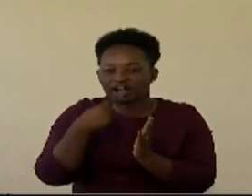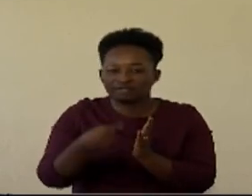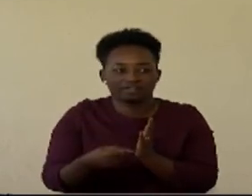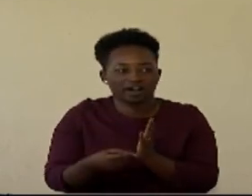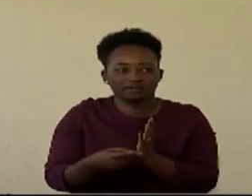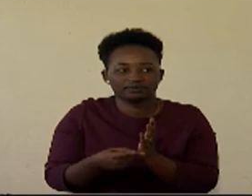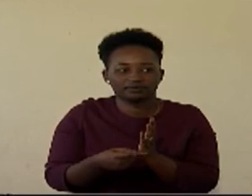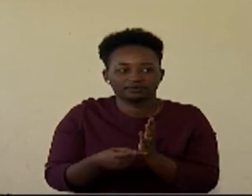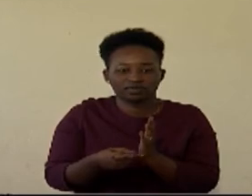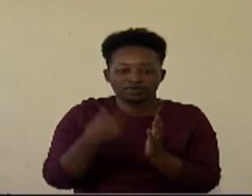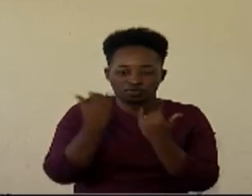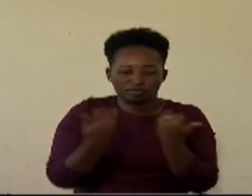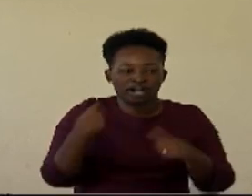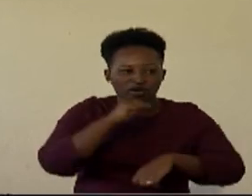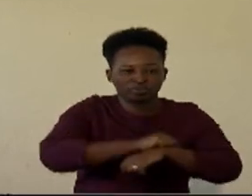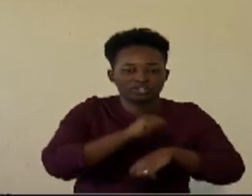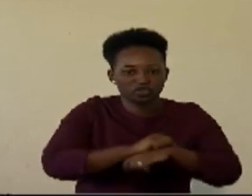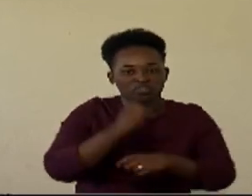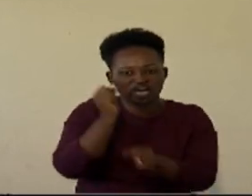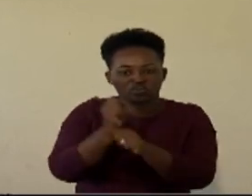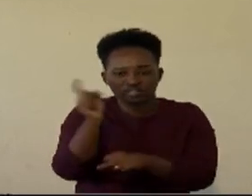suspension indefinitely out of the gate